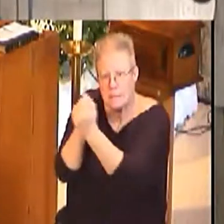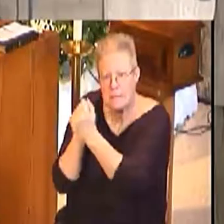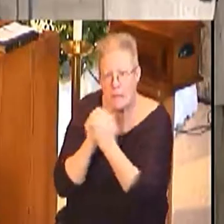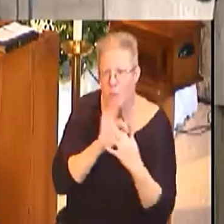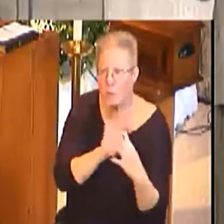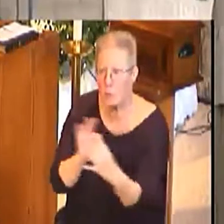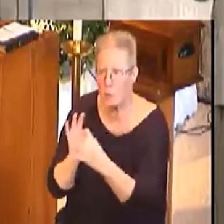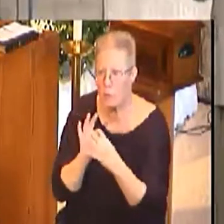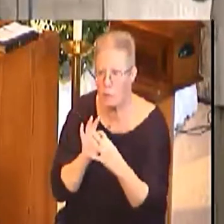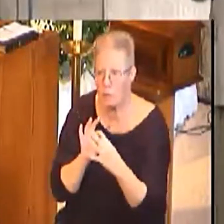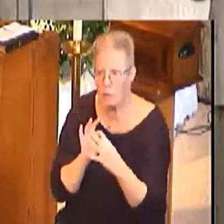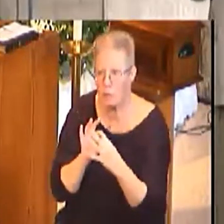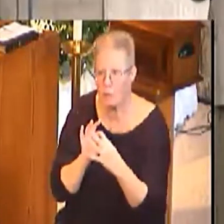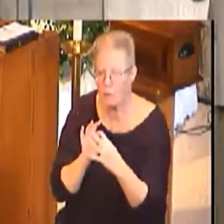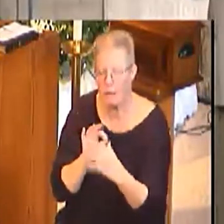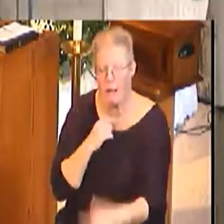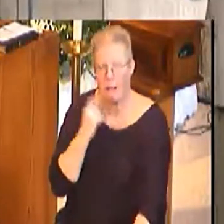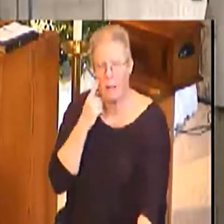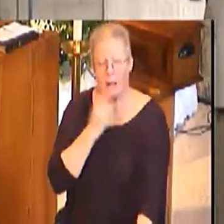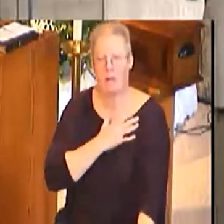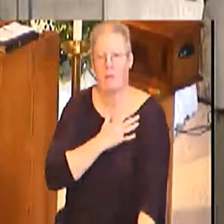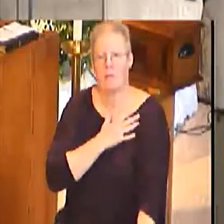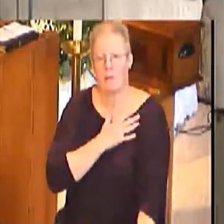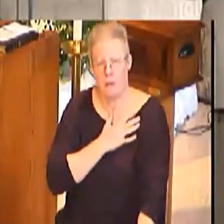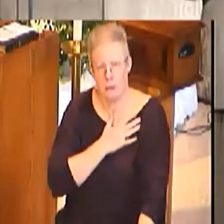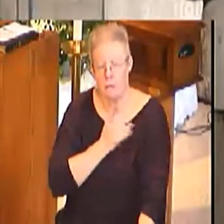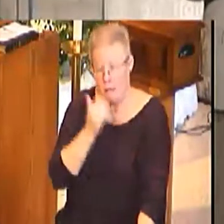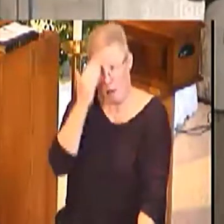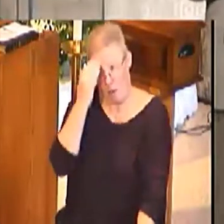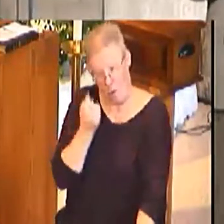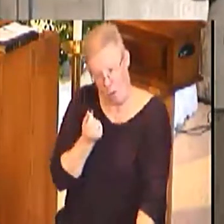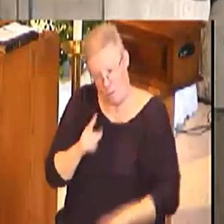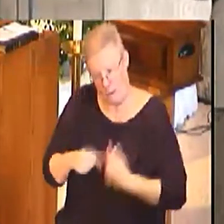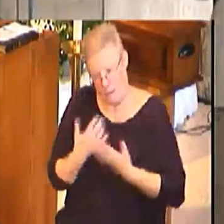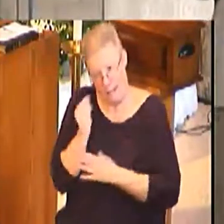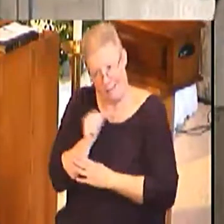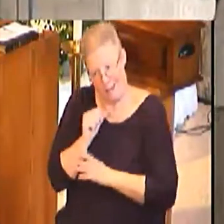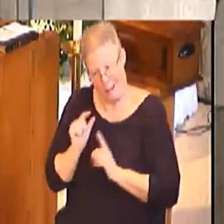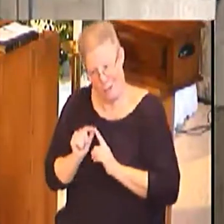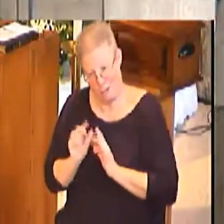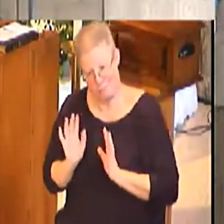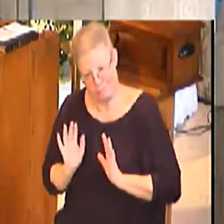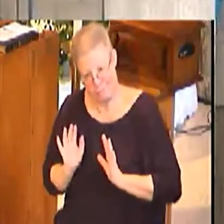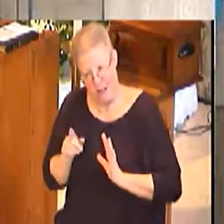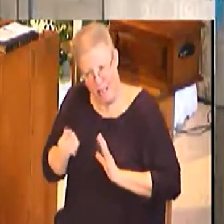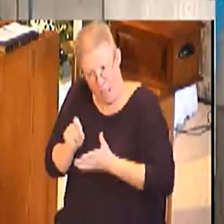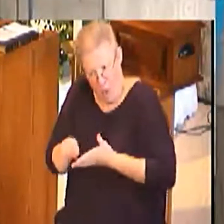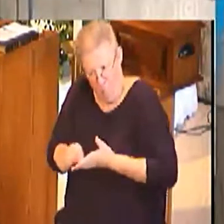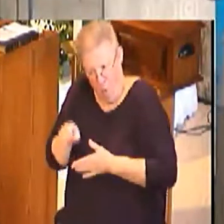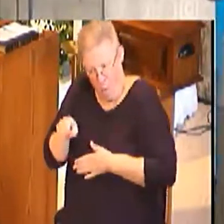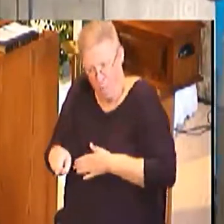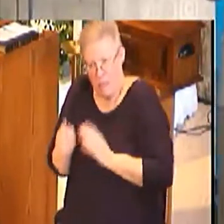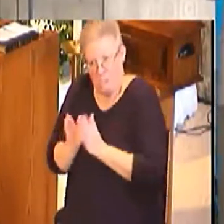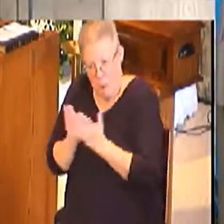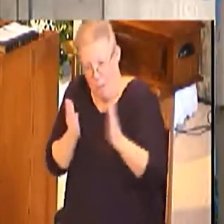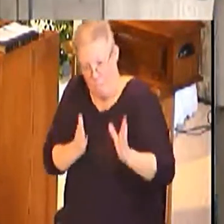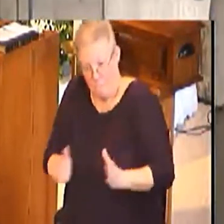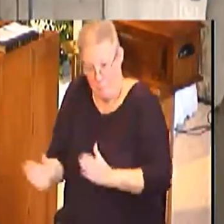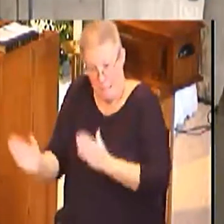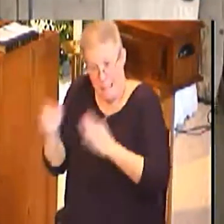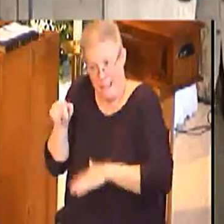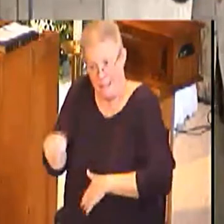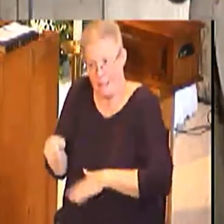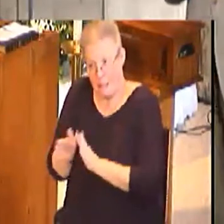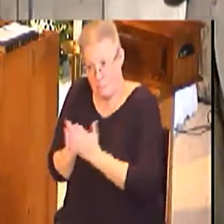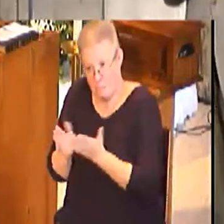and as I thought that, I thought, well, I know a little bit about daily word. They wrote this at least, and planned this at least